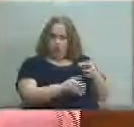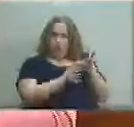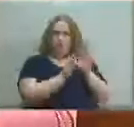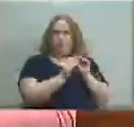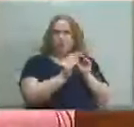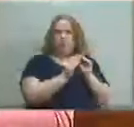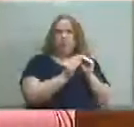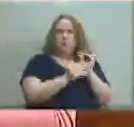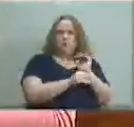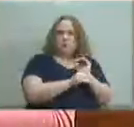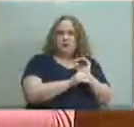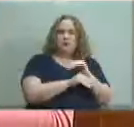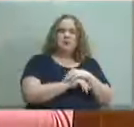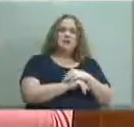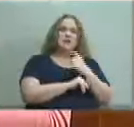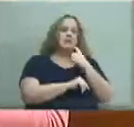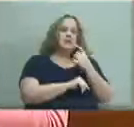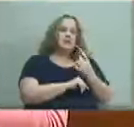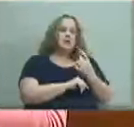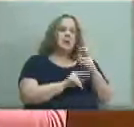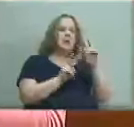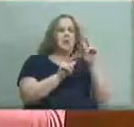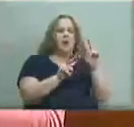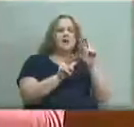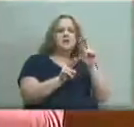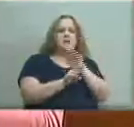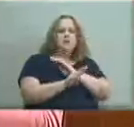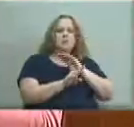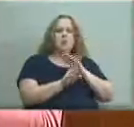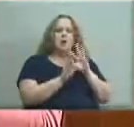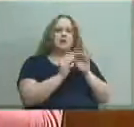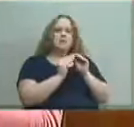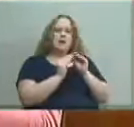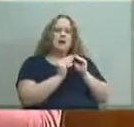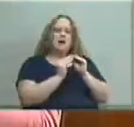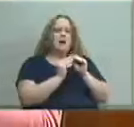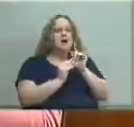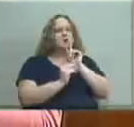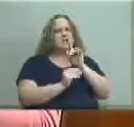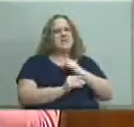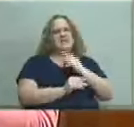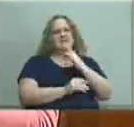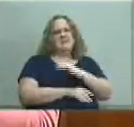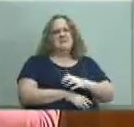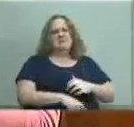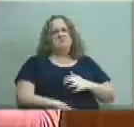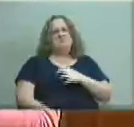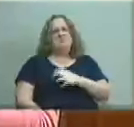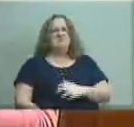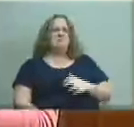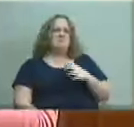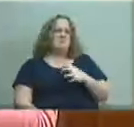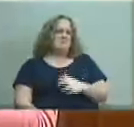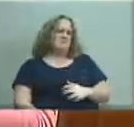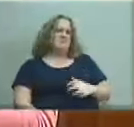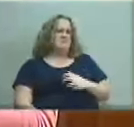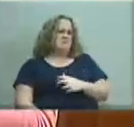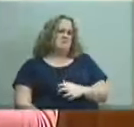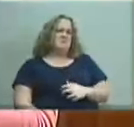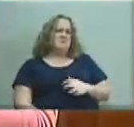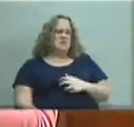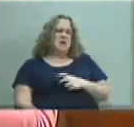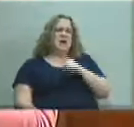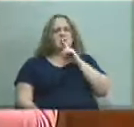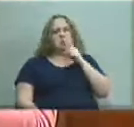and he says watching tonight's board meeting has left me seriously nauseated and with a feeling of a very large knot in my stomach